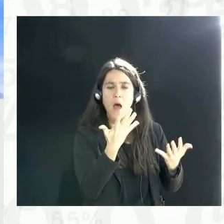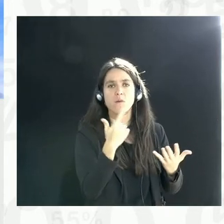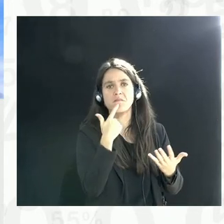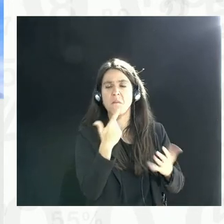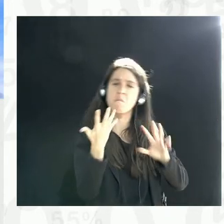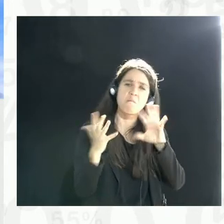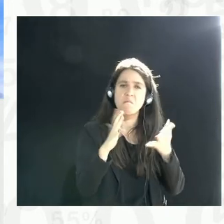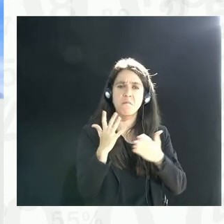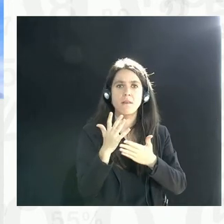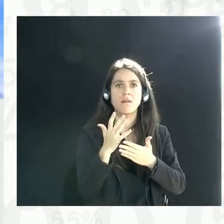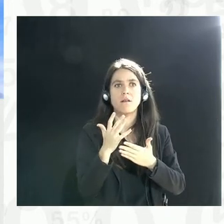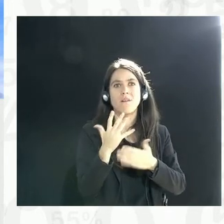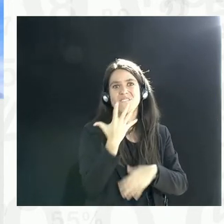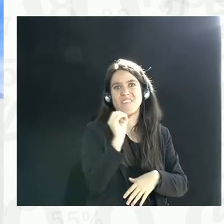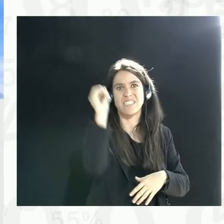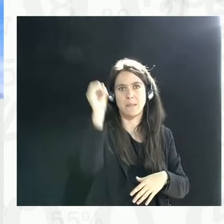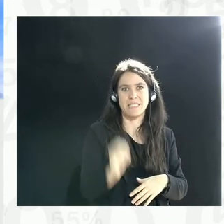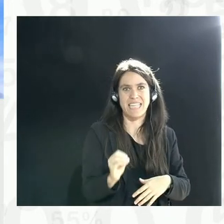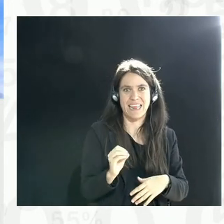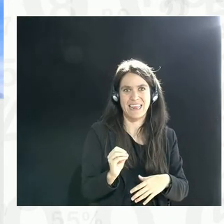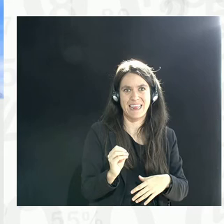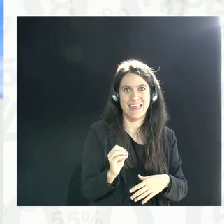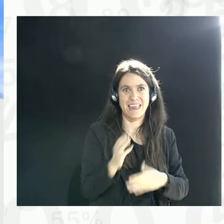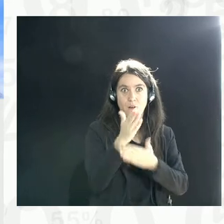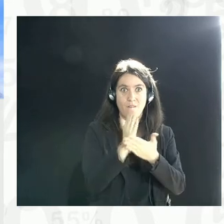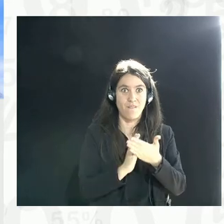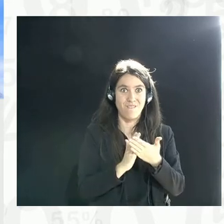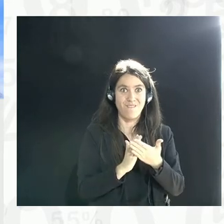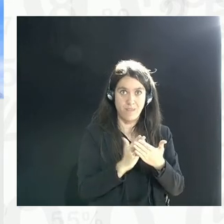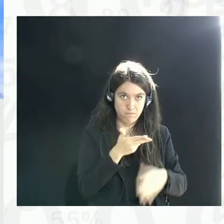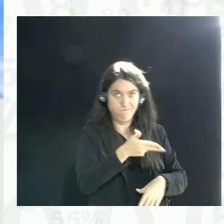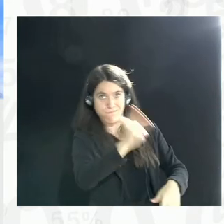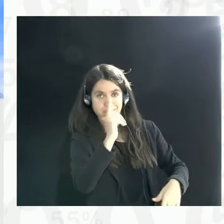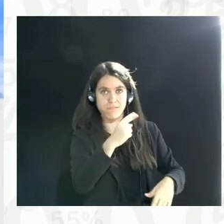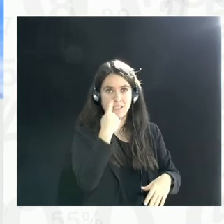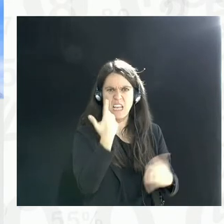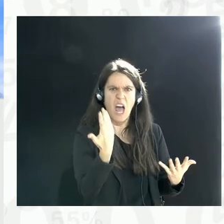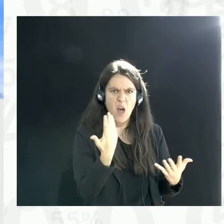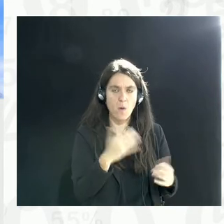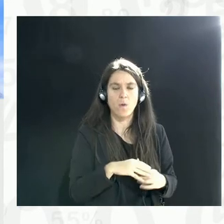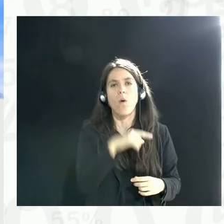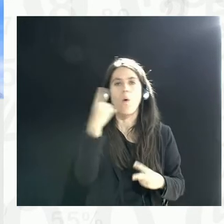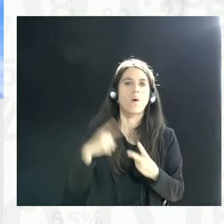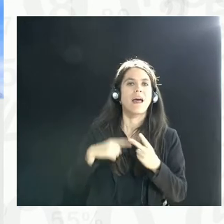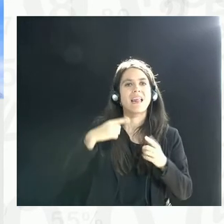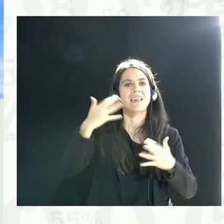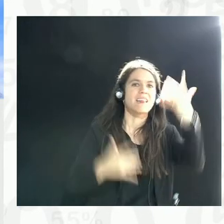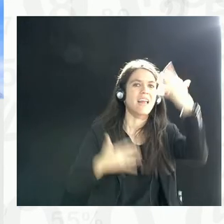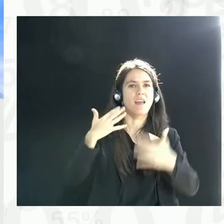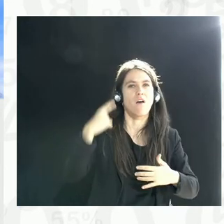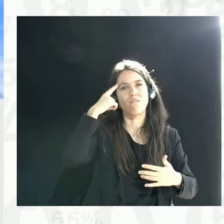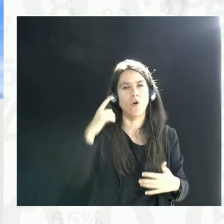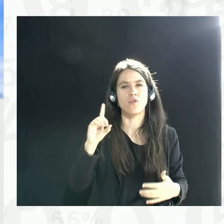what the actual killings have been. The data on gross domestic product, archaic